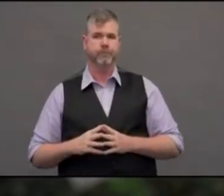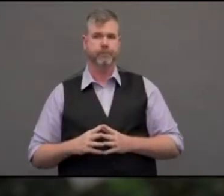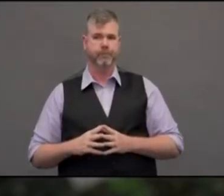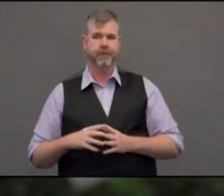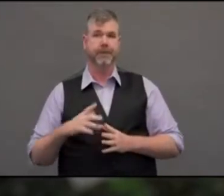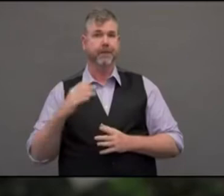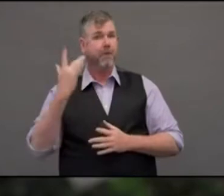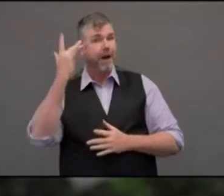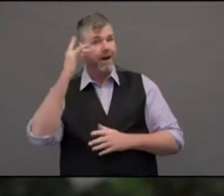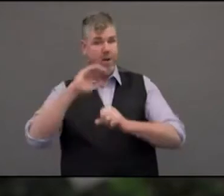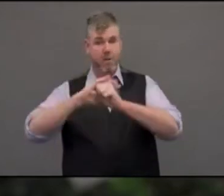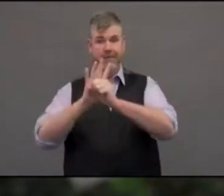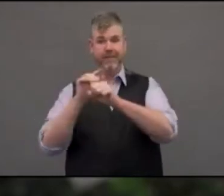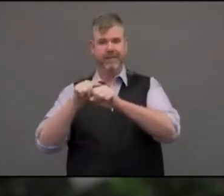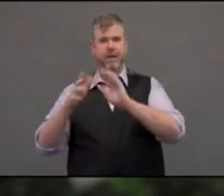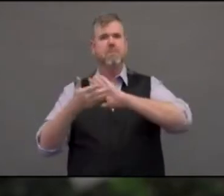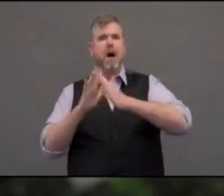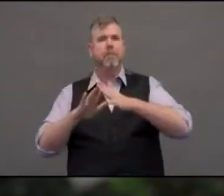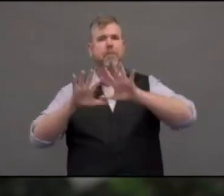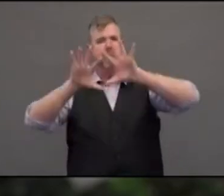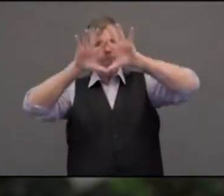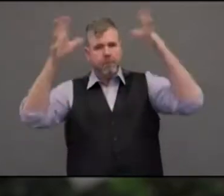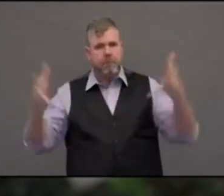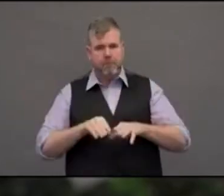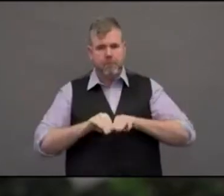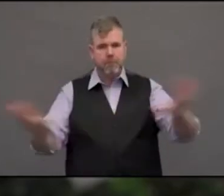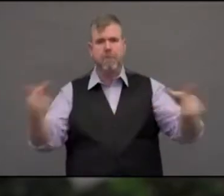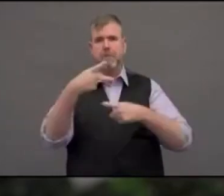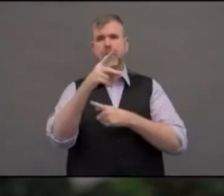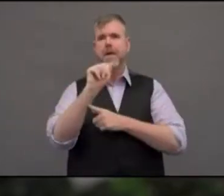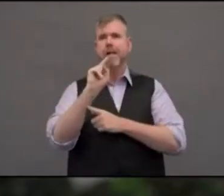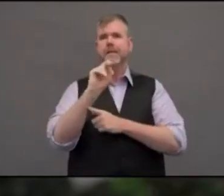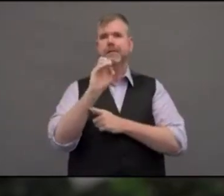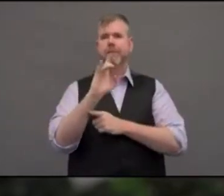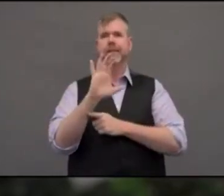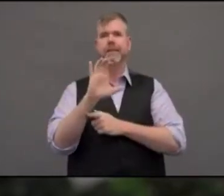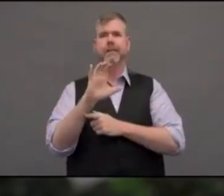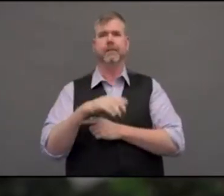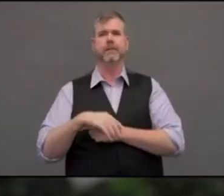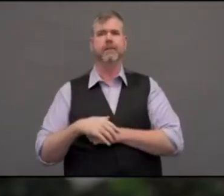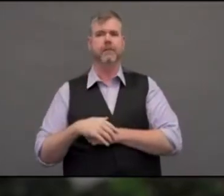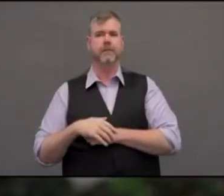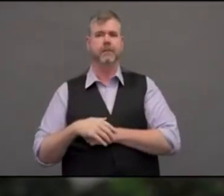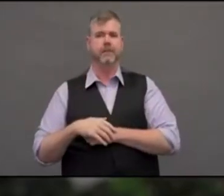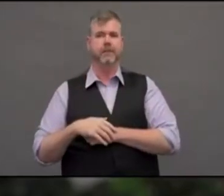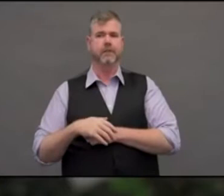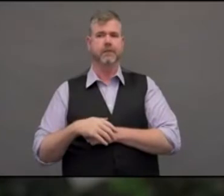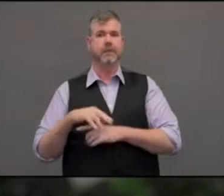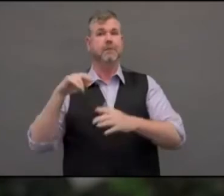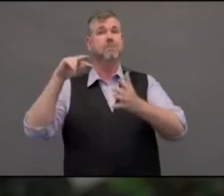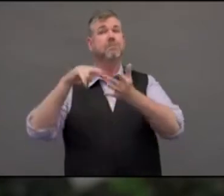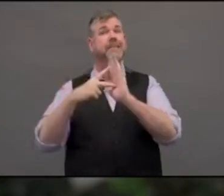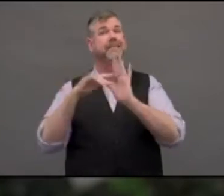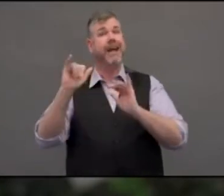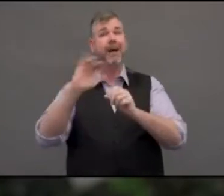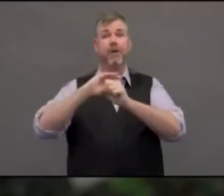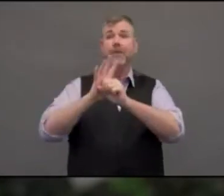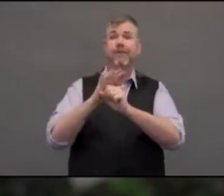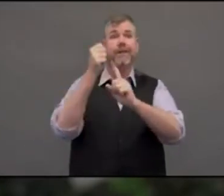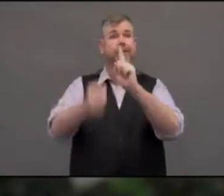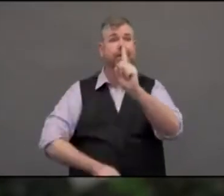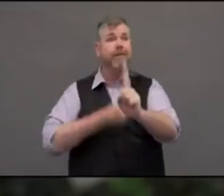affected over 180 countries and territories, spanning all six continents, it makes it